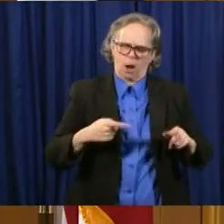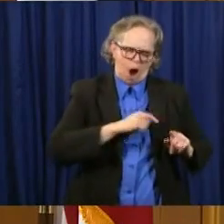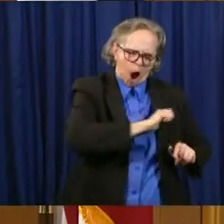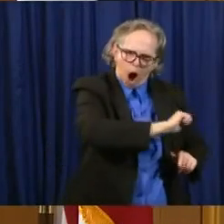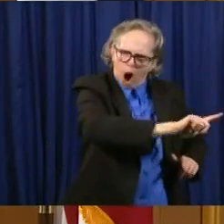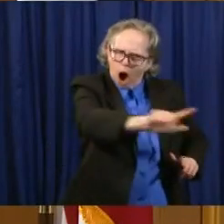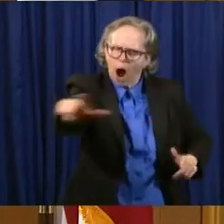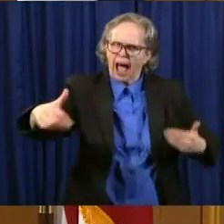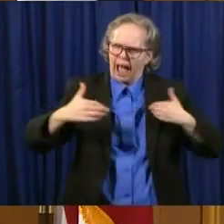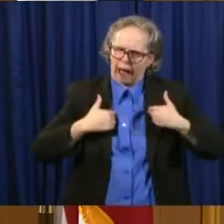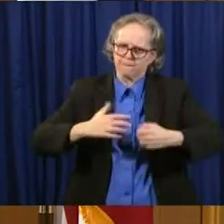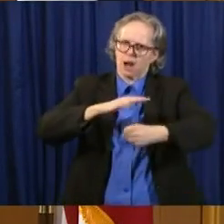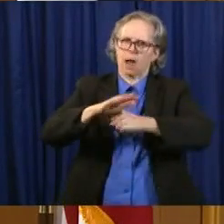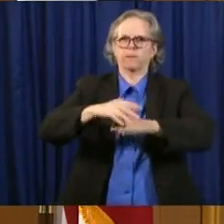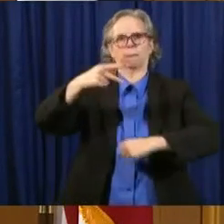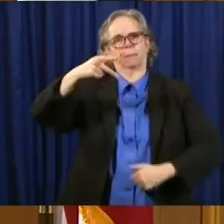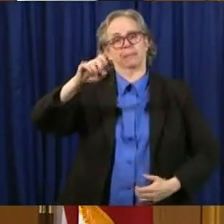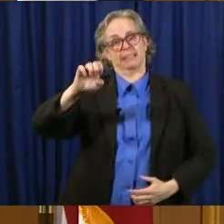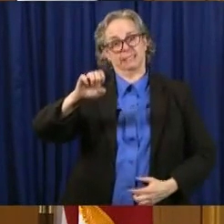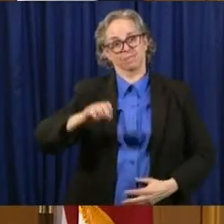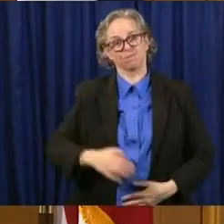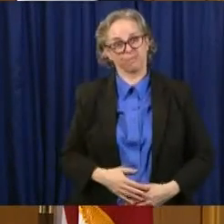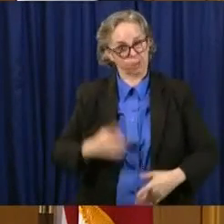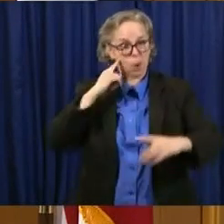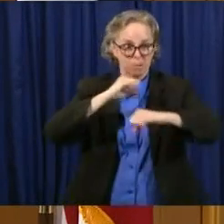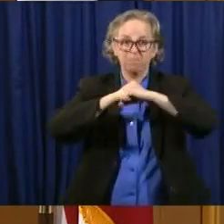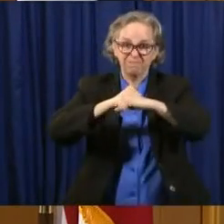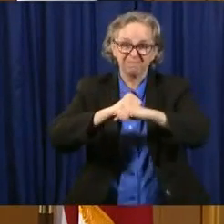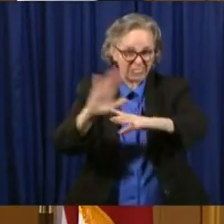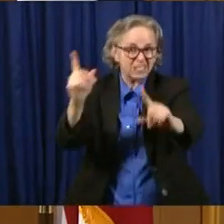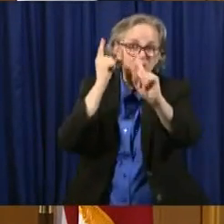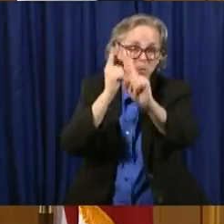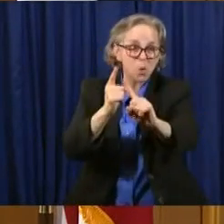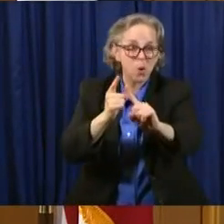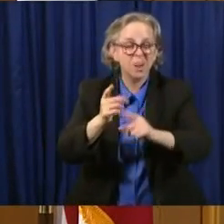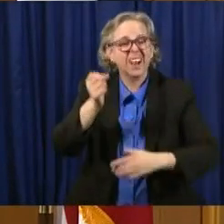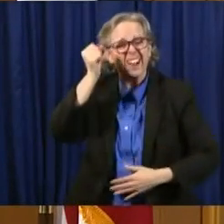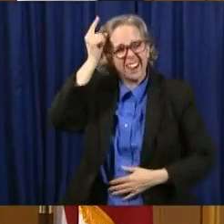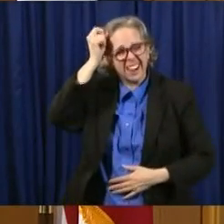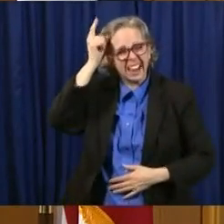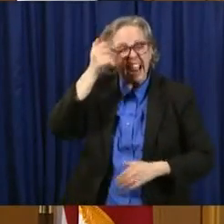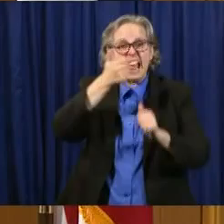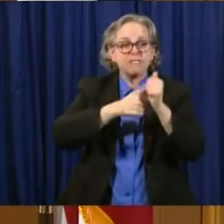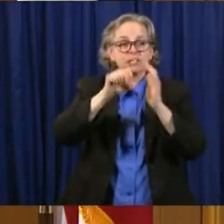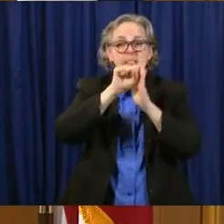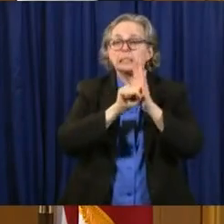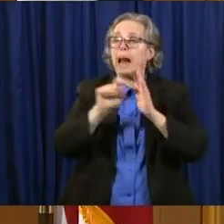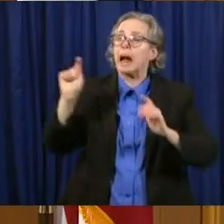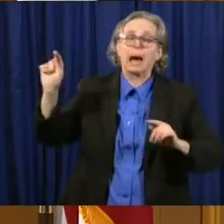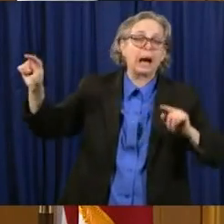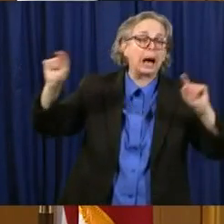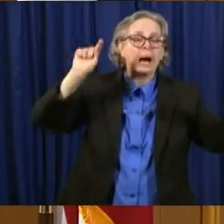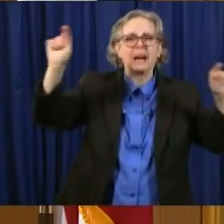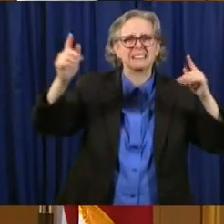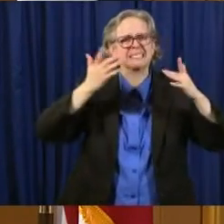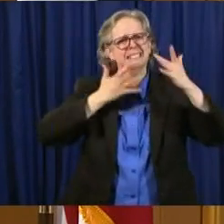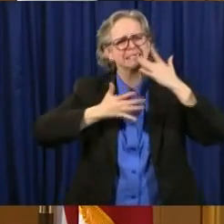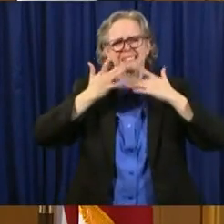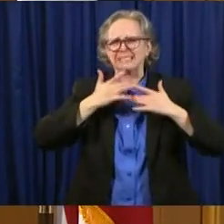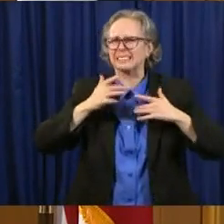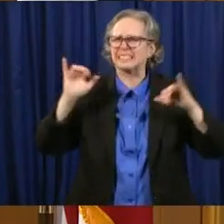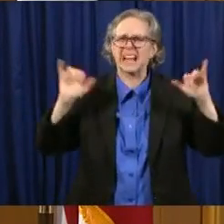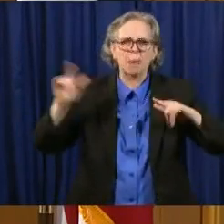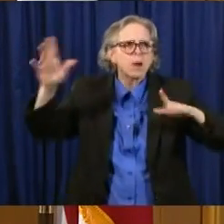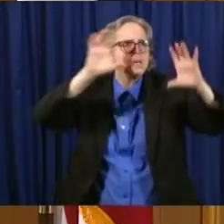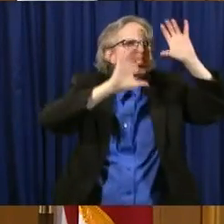Uh, we are running into the same challenges, uh, that every other state is running into. Uh, we put together a very aggressive team, uh, that